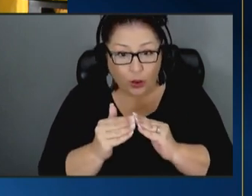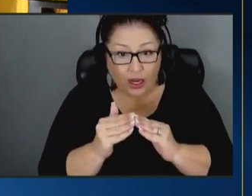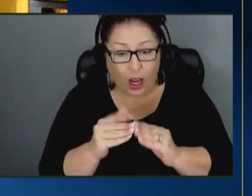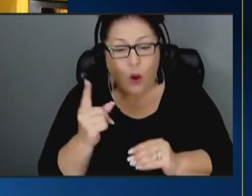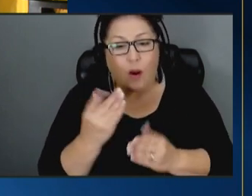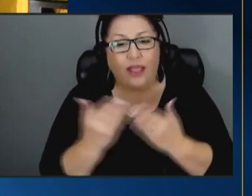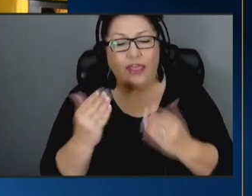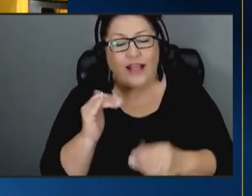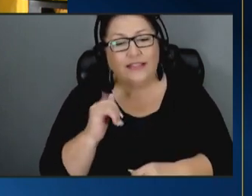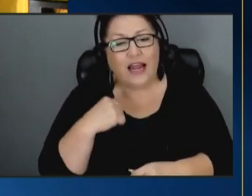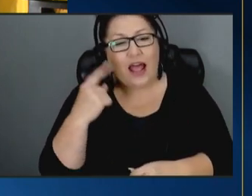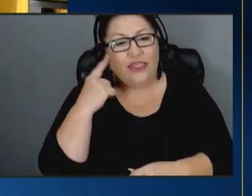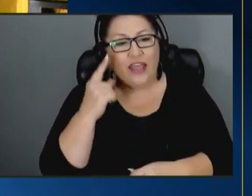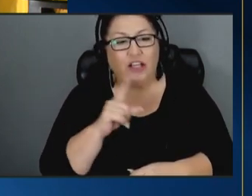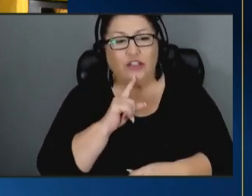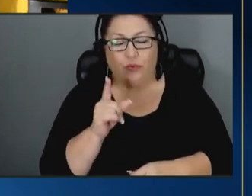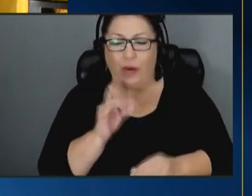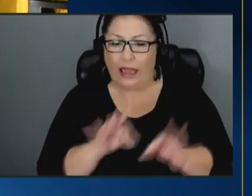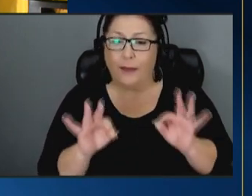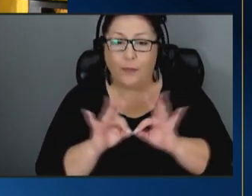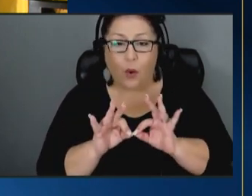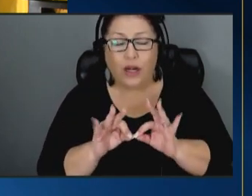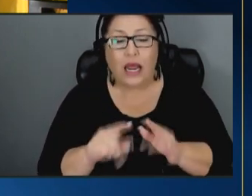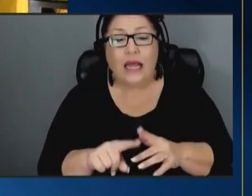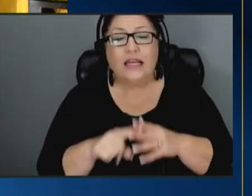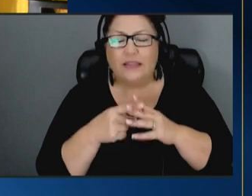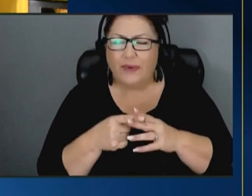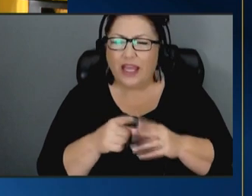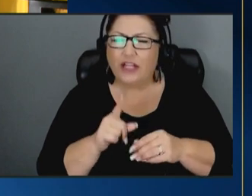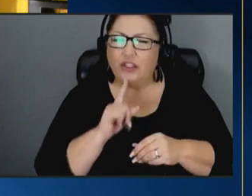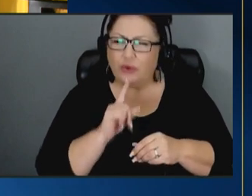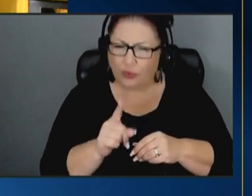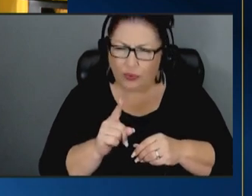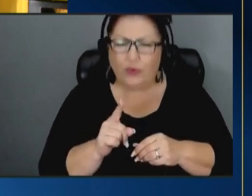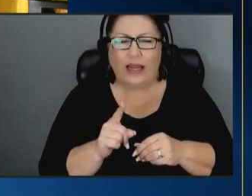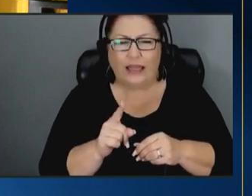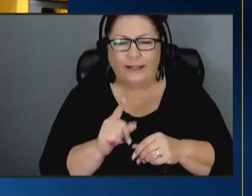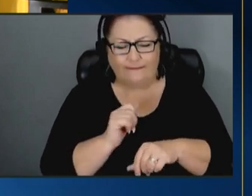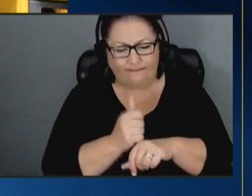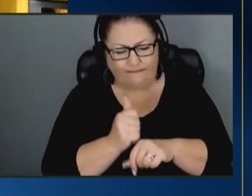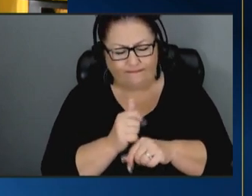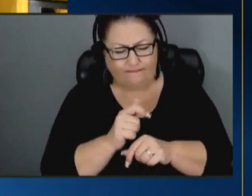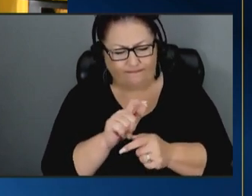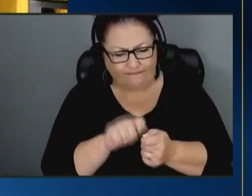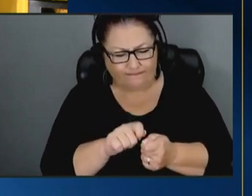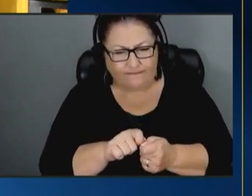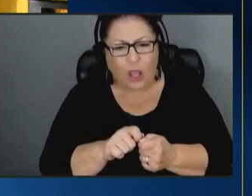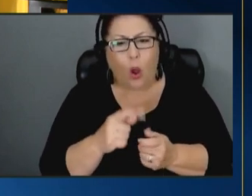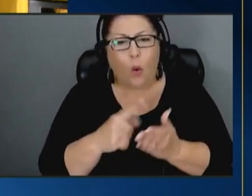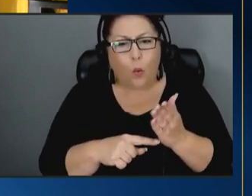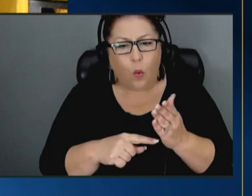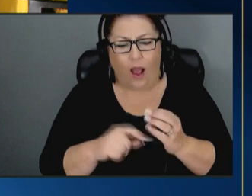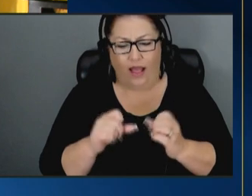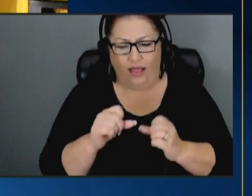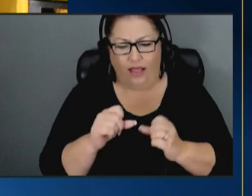think is really important is to begin to really articulate what the infrastructure of communities need to look like in order